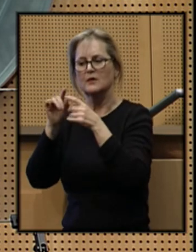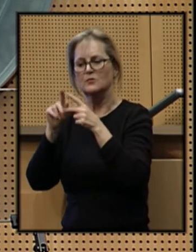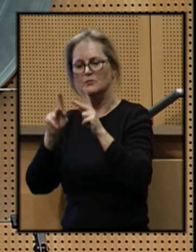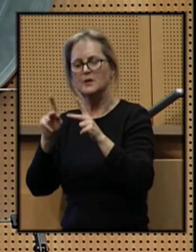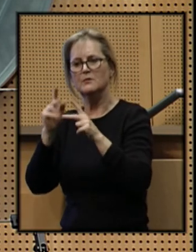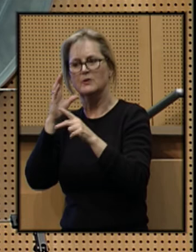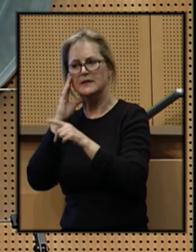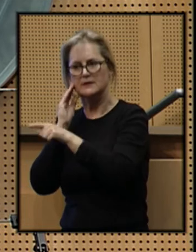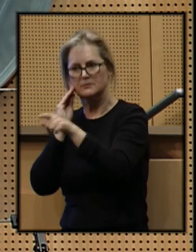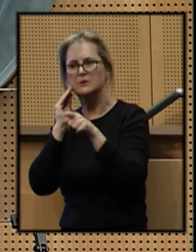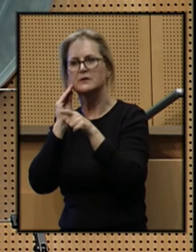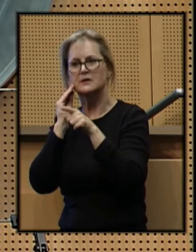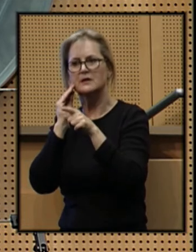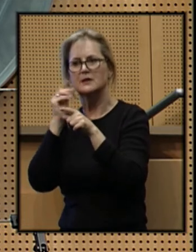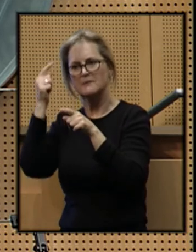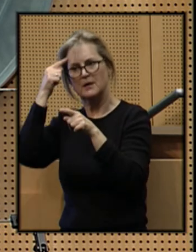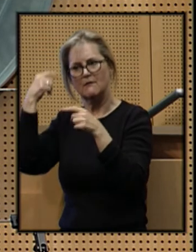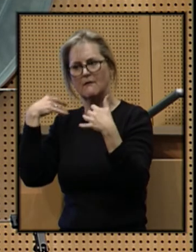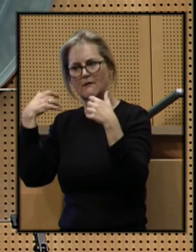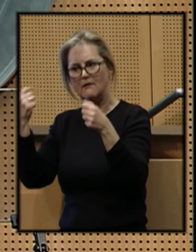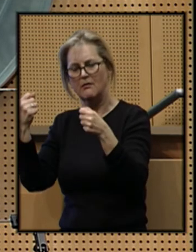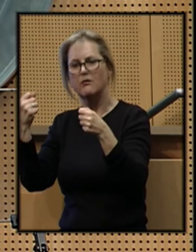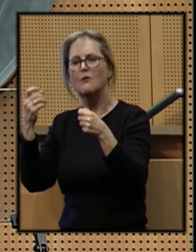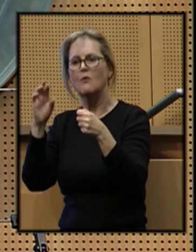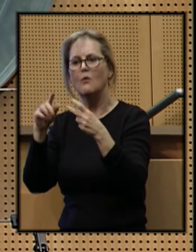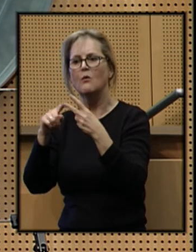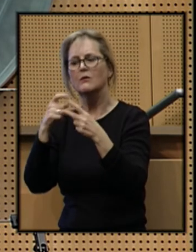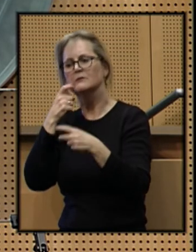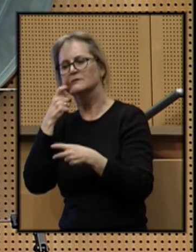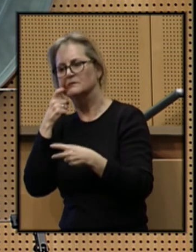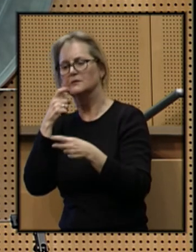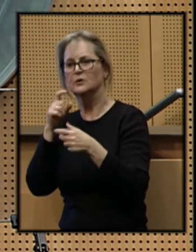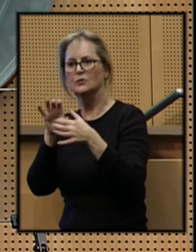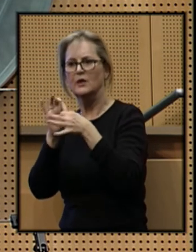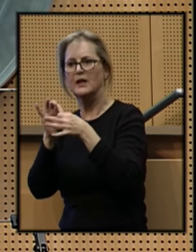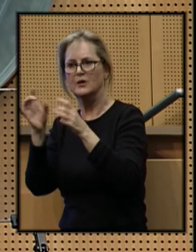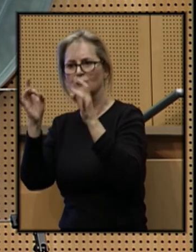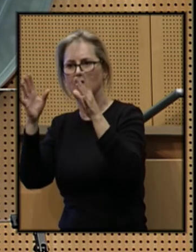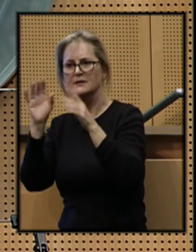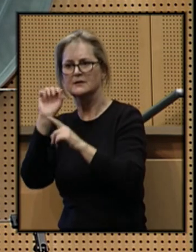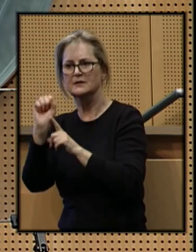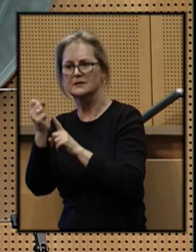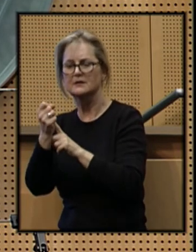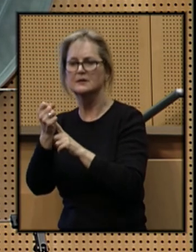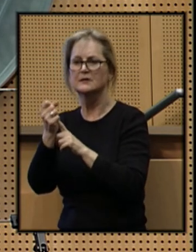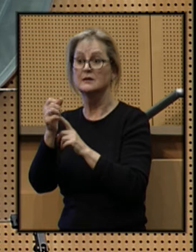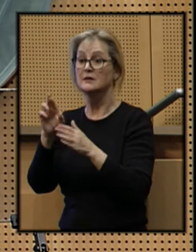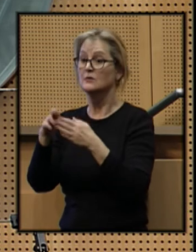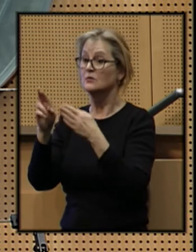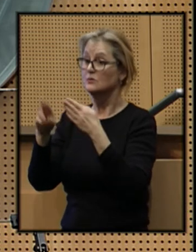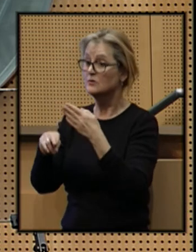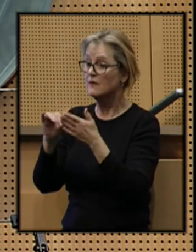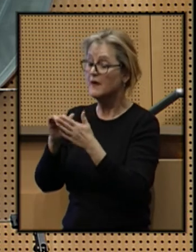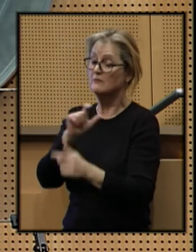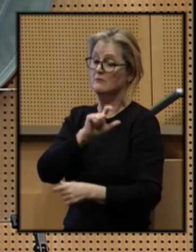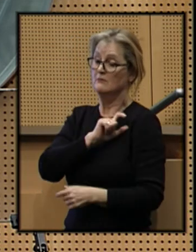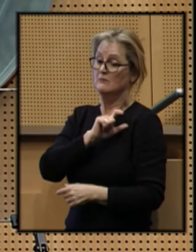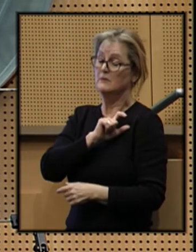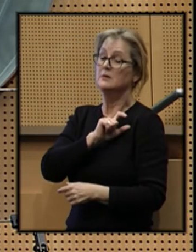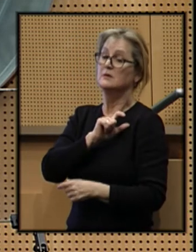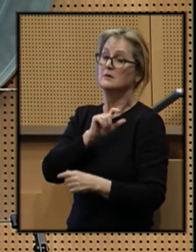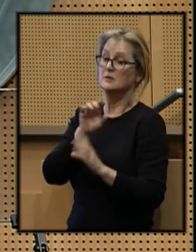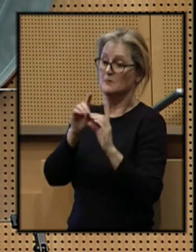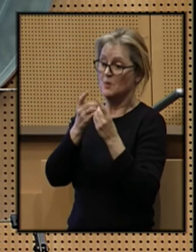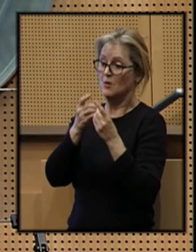people experiencing a mental health or an addiction-related crisis. As a result, the police department has